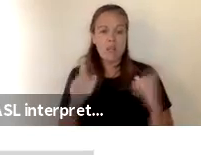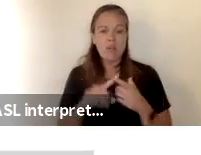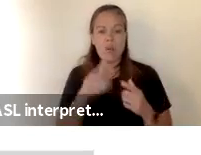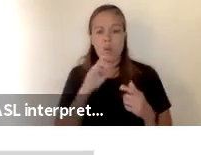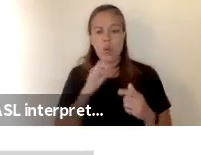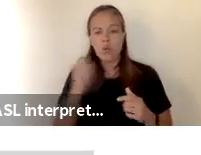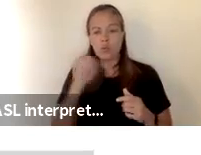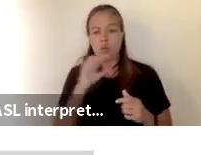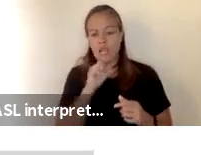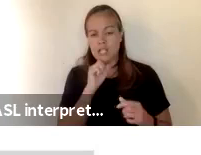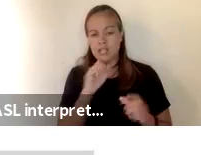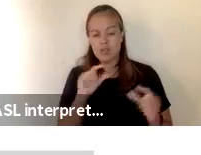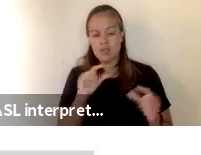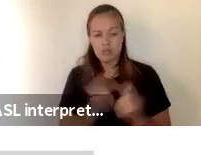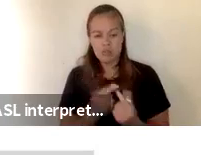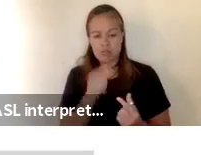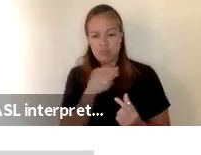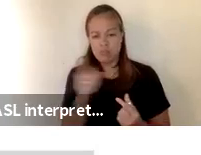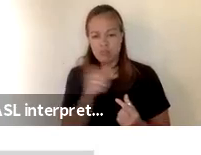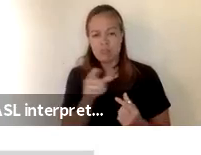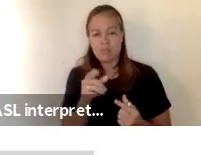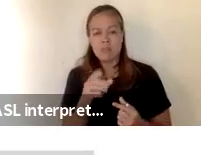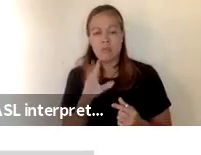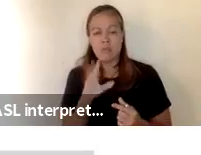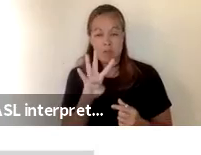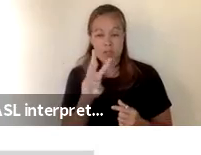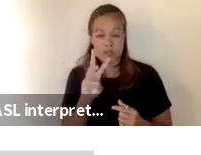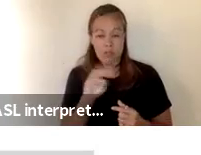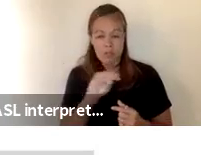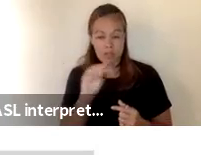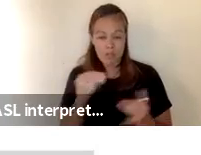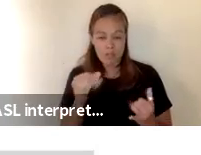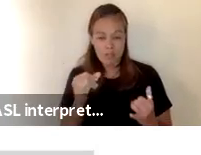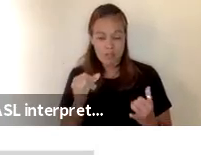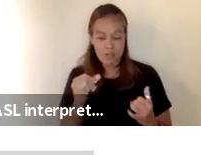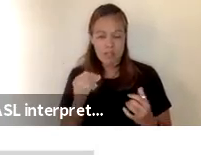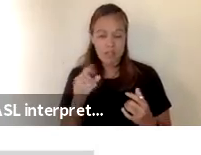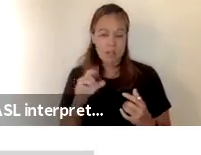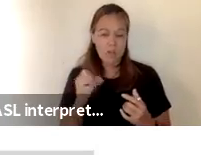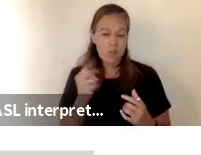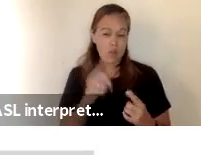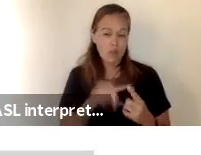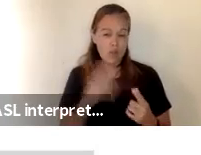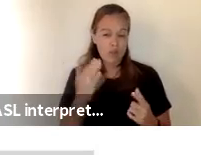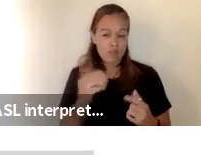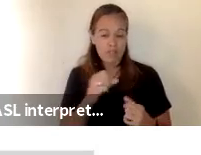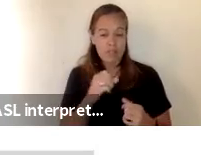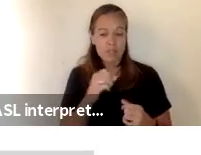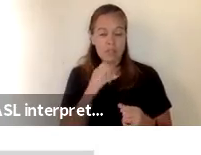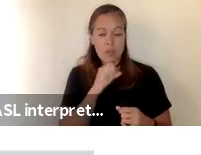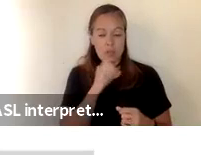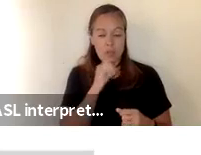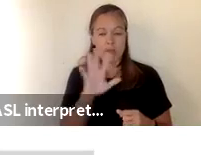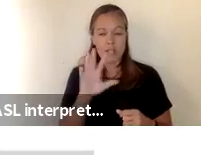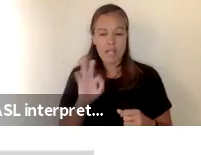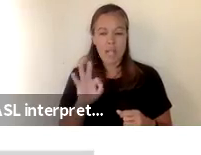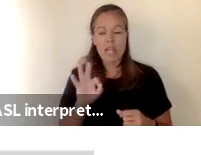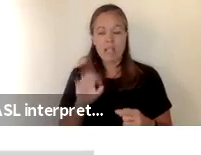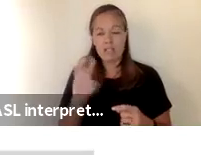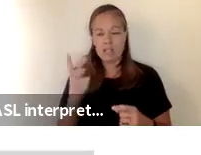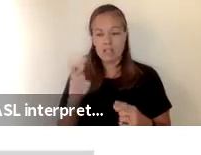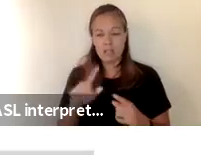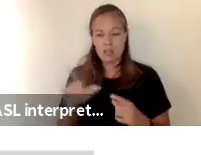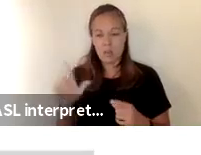older age groups so currently 46 percent of 12 to 15 year olds 59 percent of 16 to